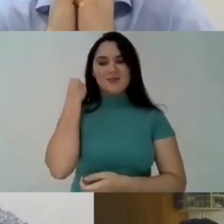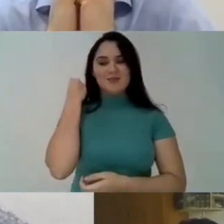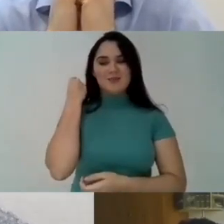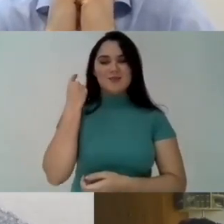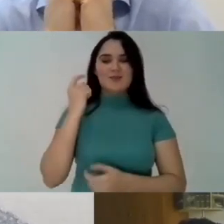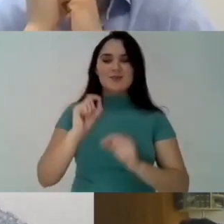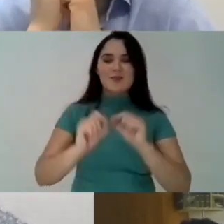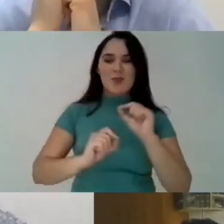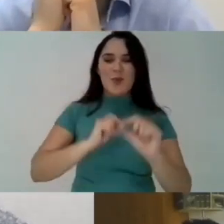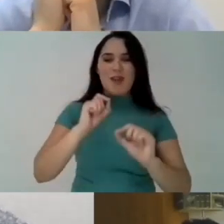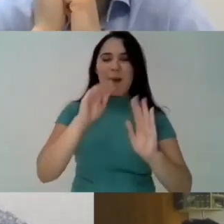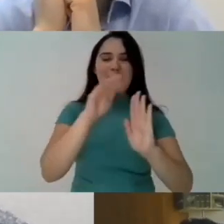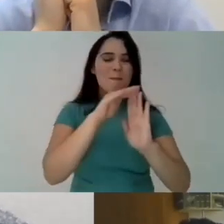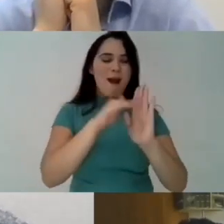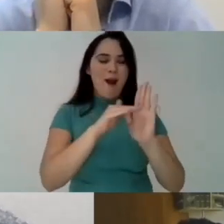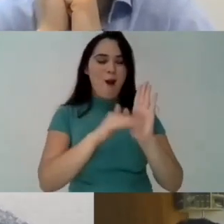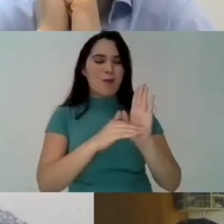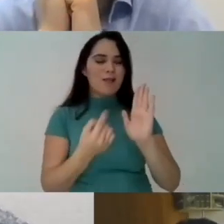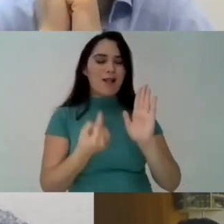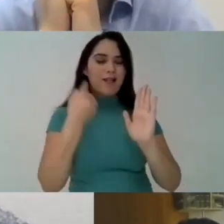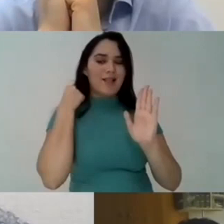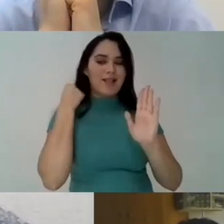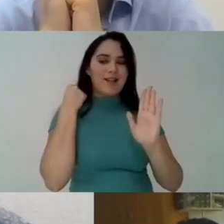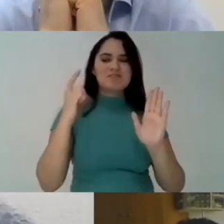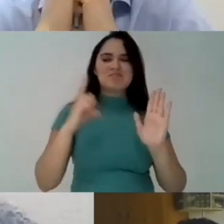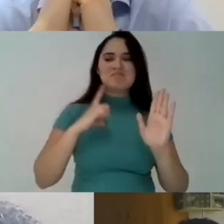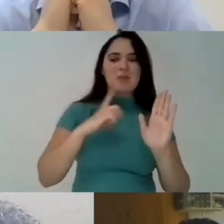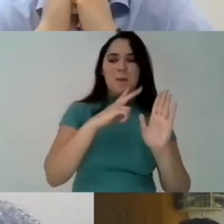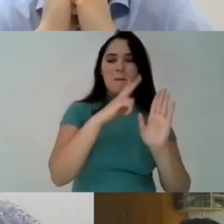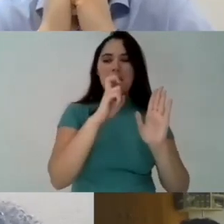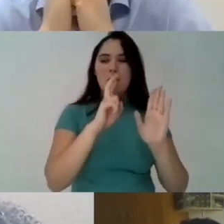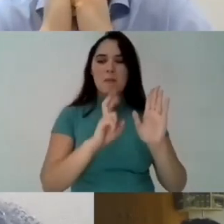showing again this commitment in my time